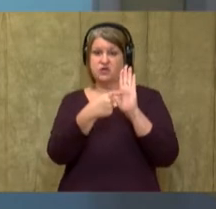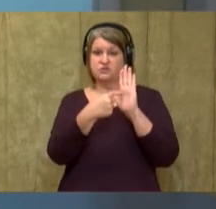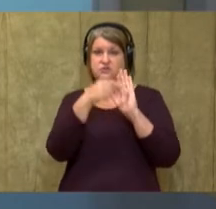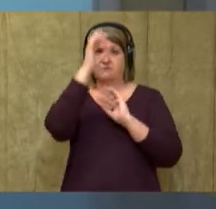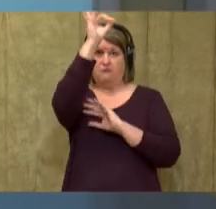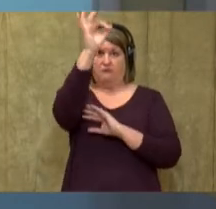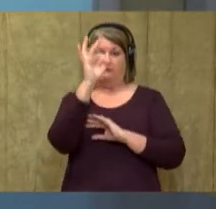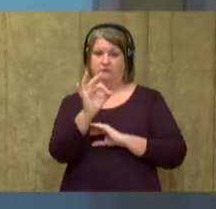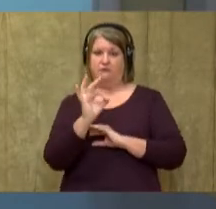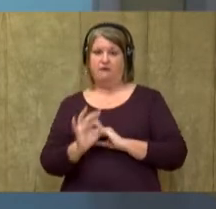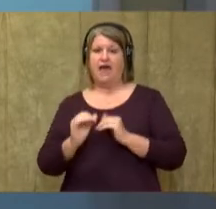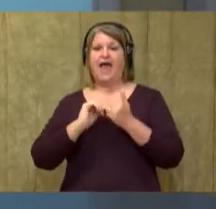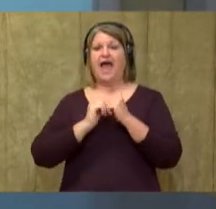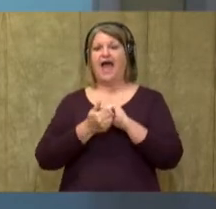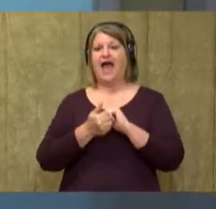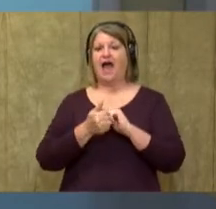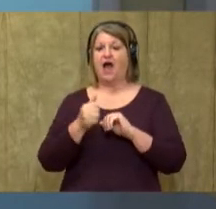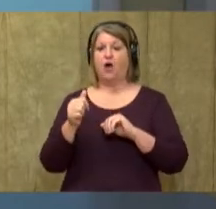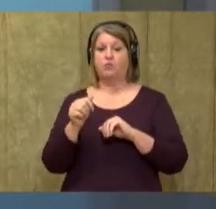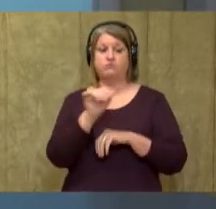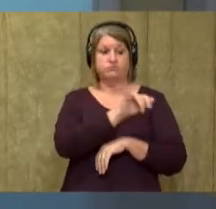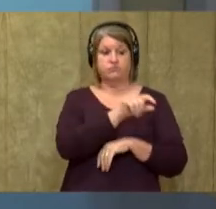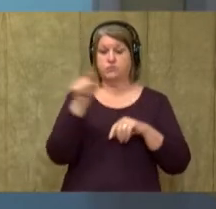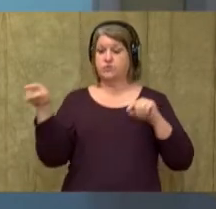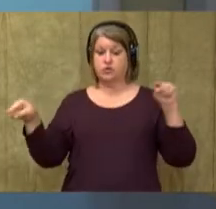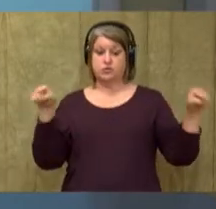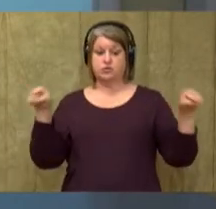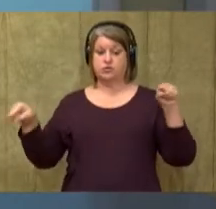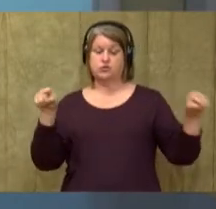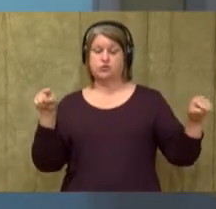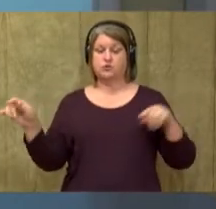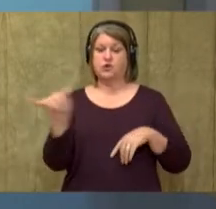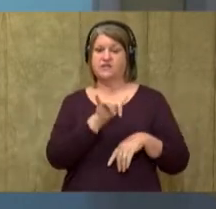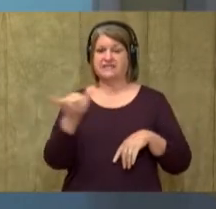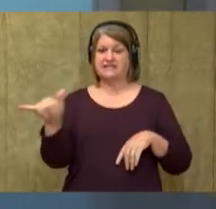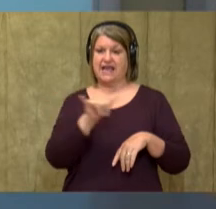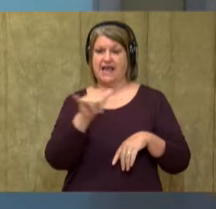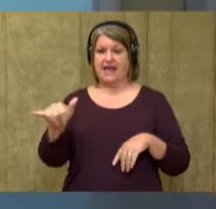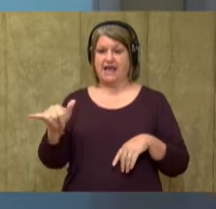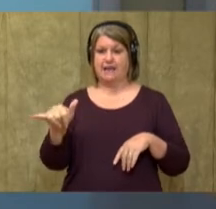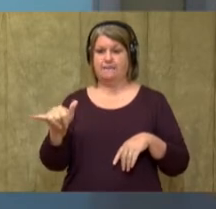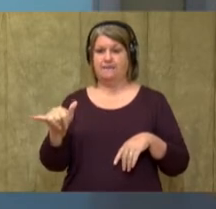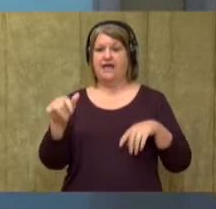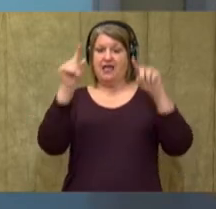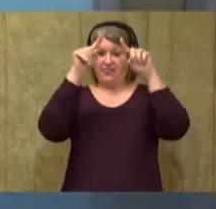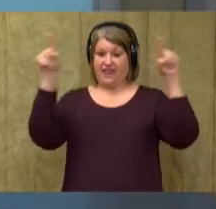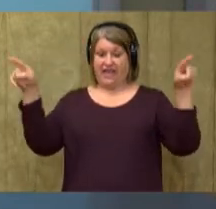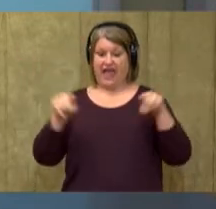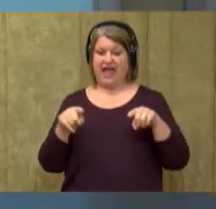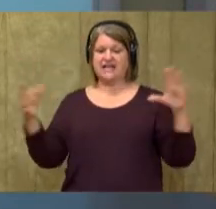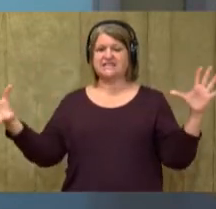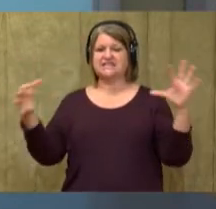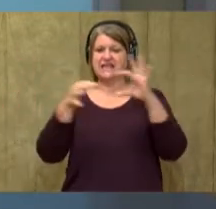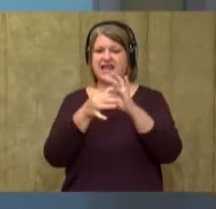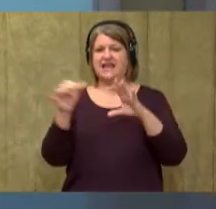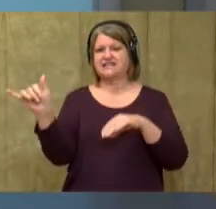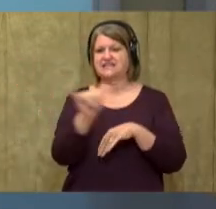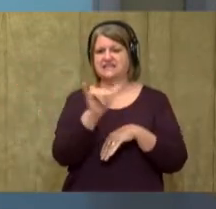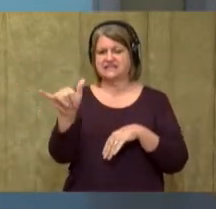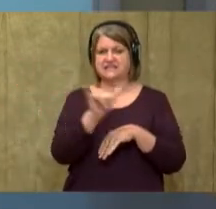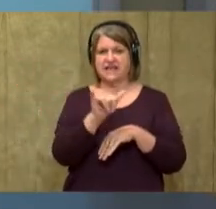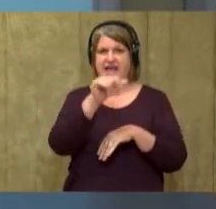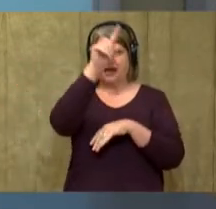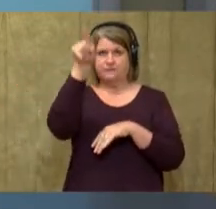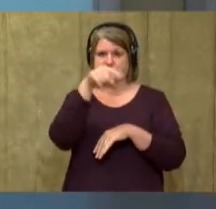same. Notice that the lines from the panda and the polar bear connect to the same circle. This is where how they are the